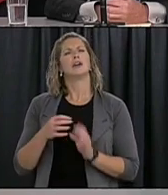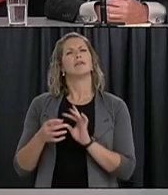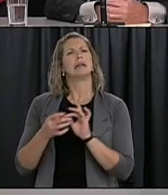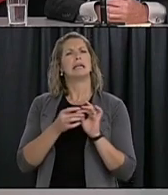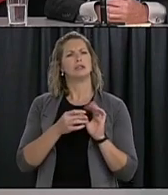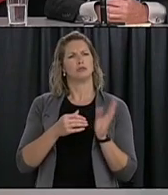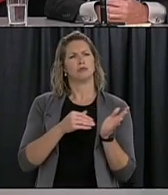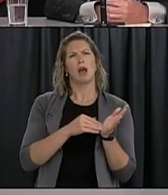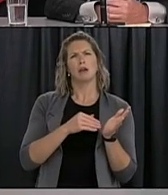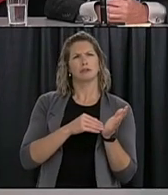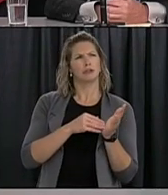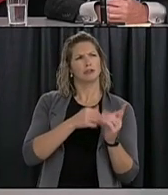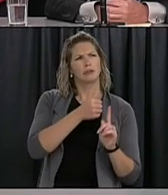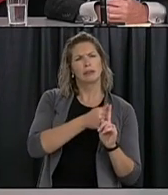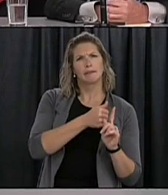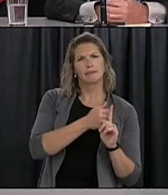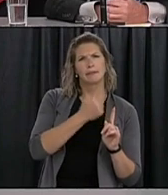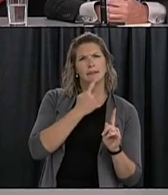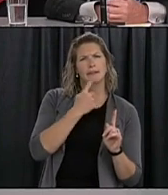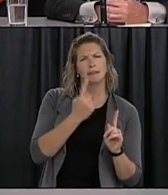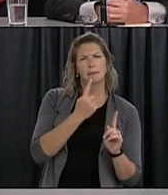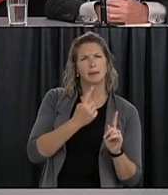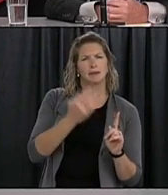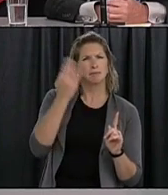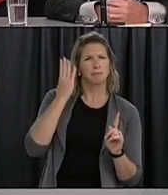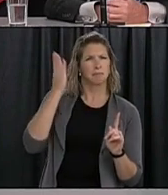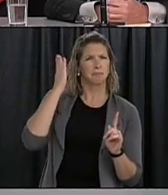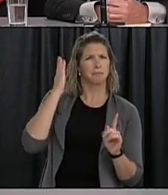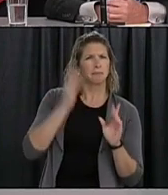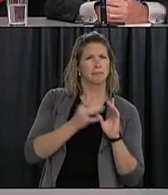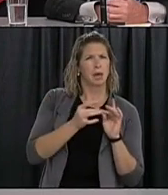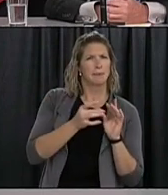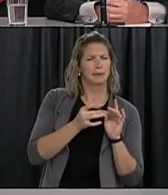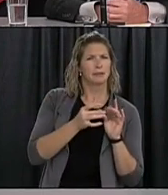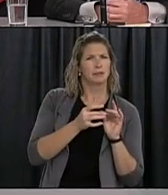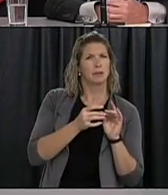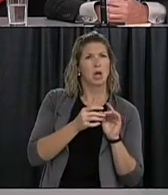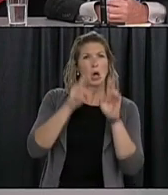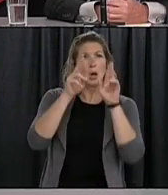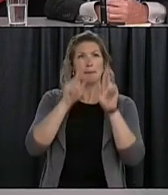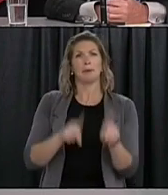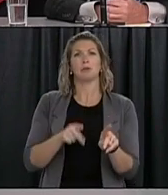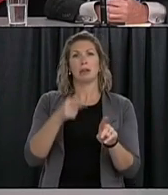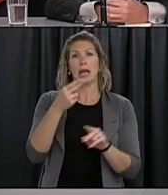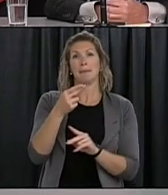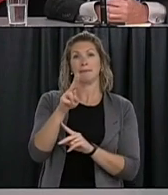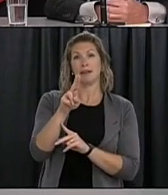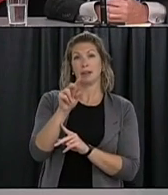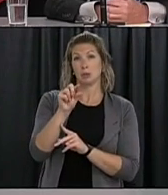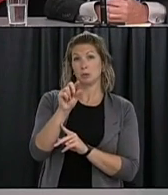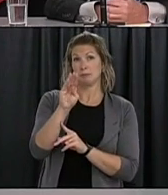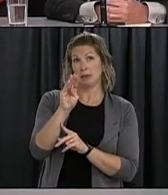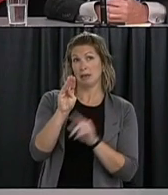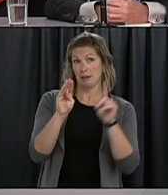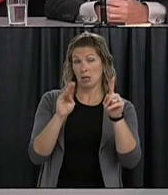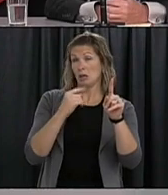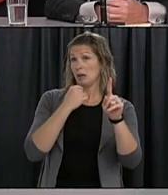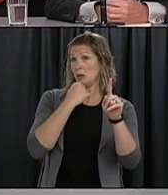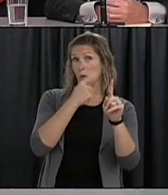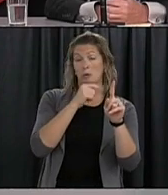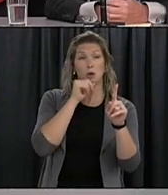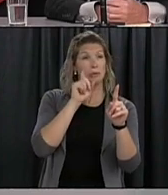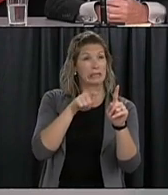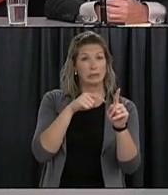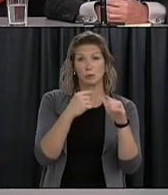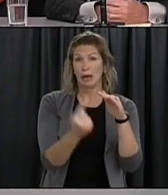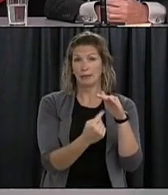making earlier. there's a person in Happy Valley who was told not to isolate and then was told to isolate, and